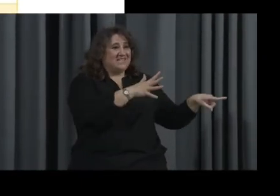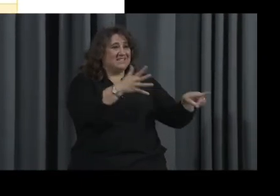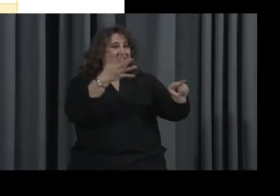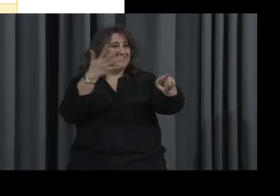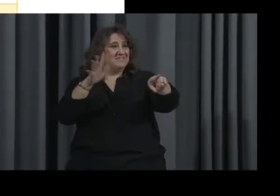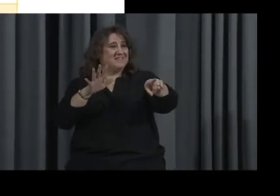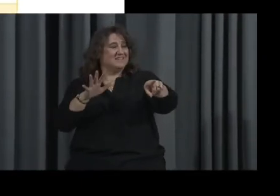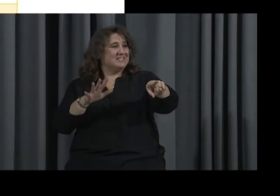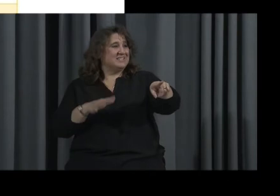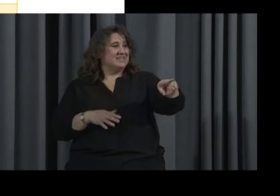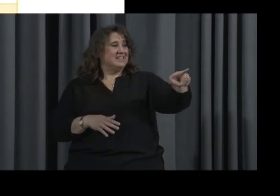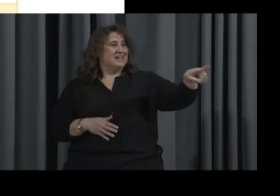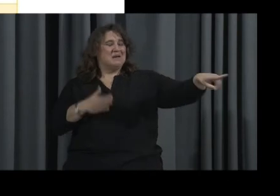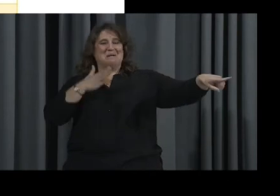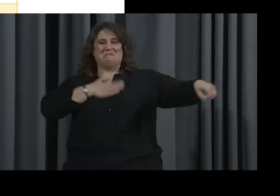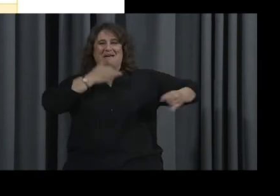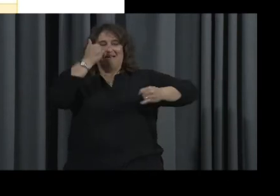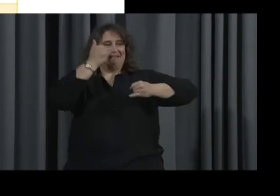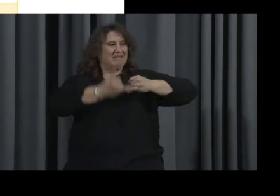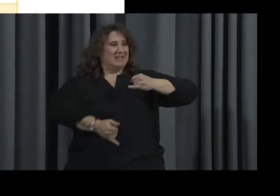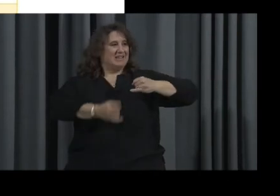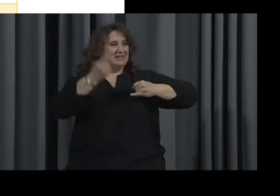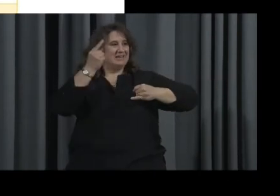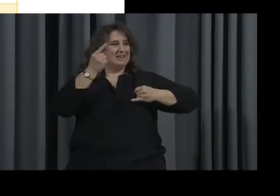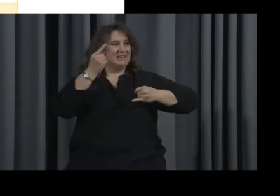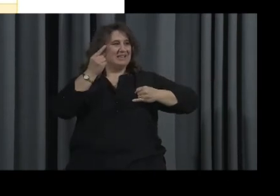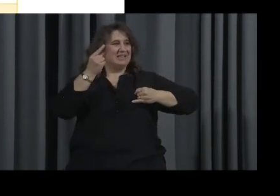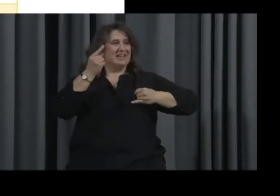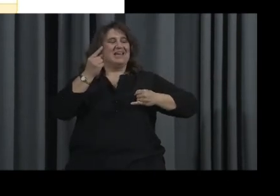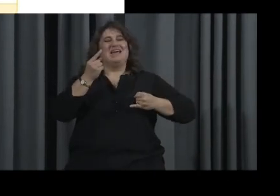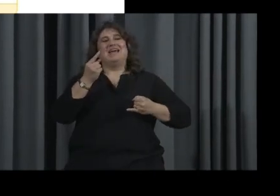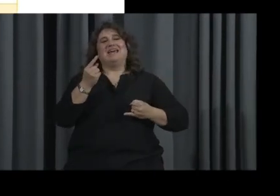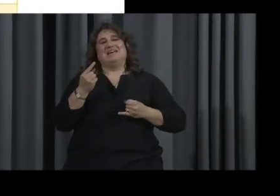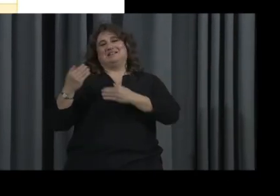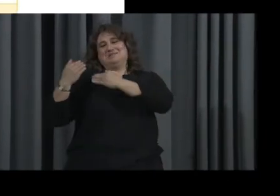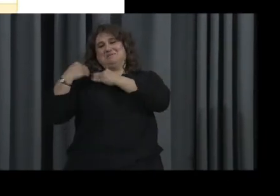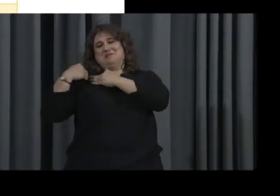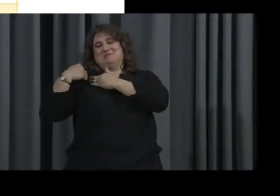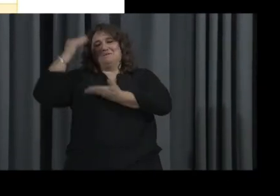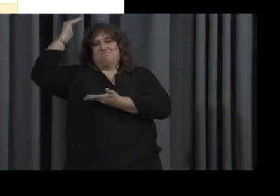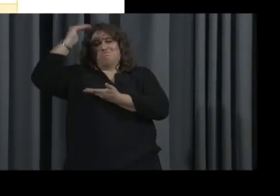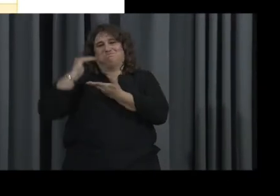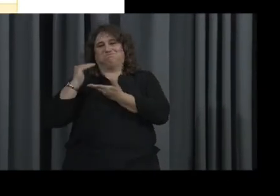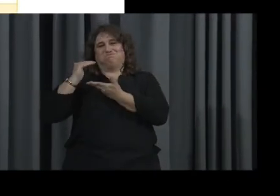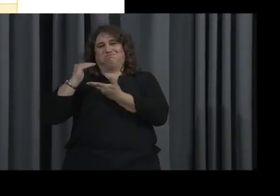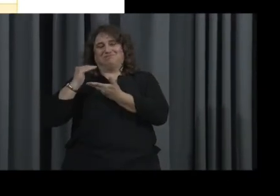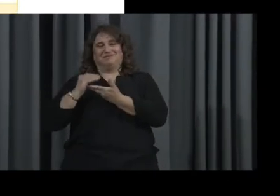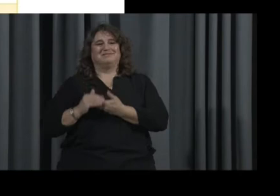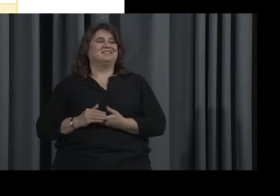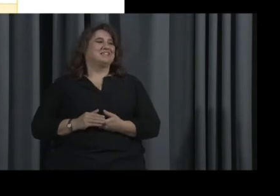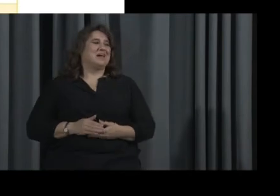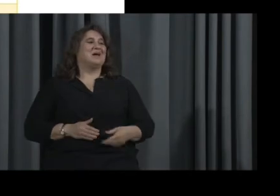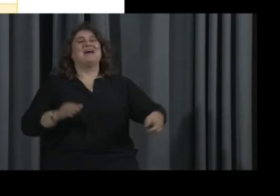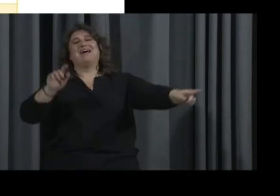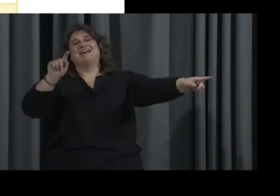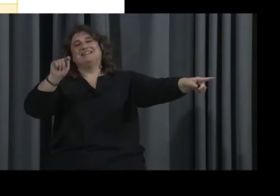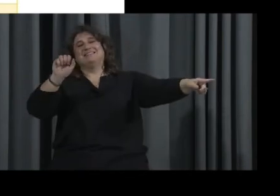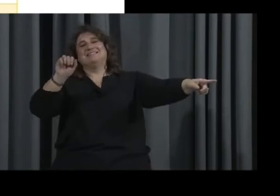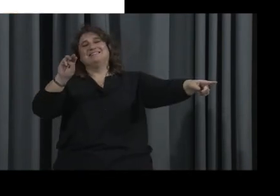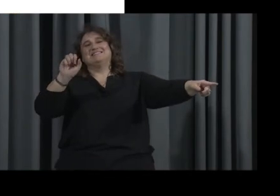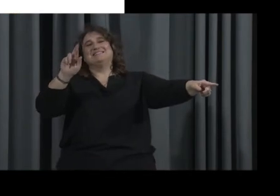All right. Okay. My last one was Less Responsibility. Oh, wow. Great. Tamara looked like you're our winner.